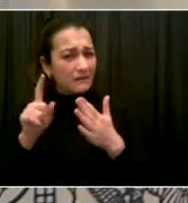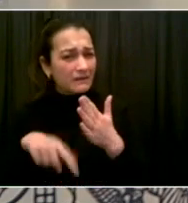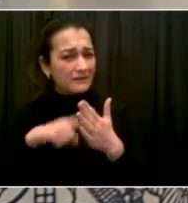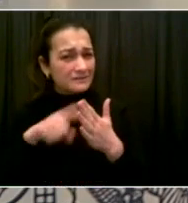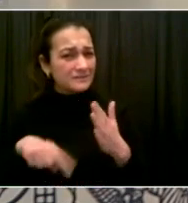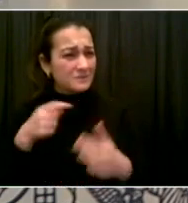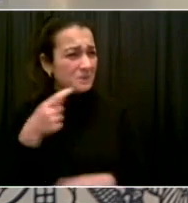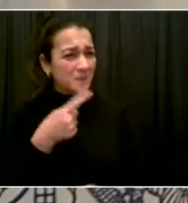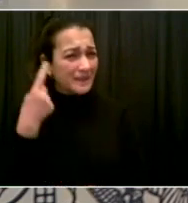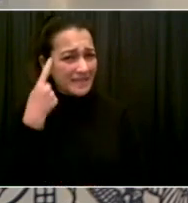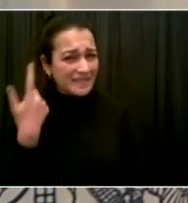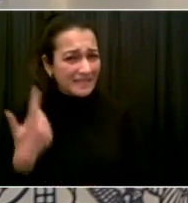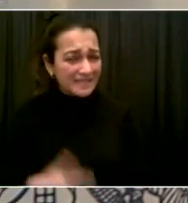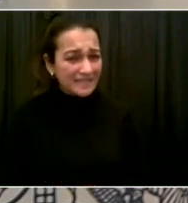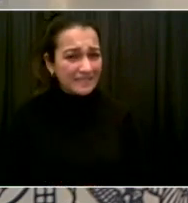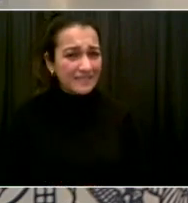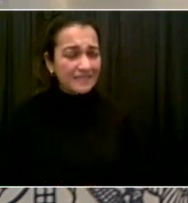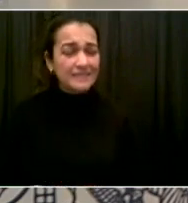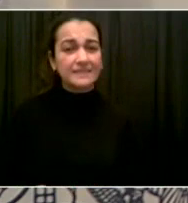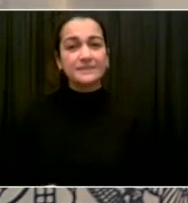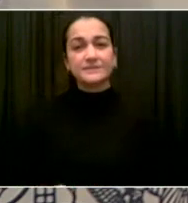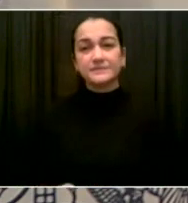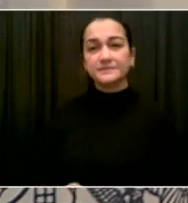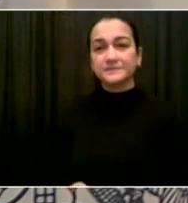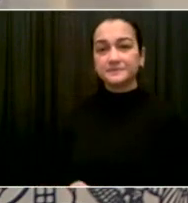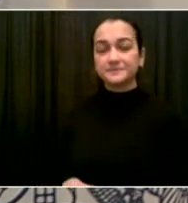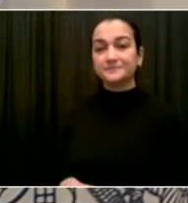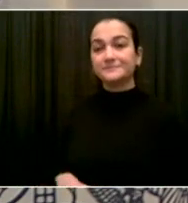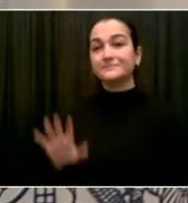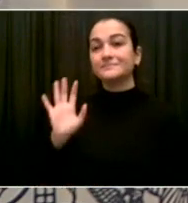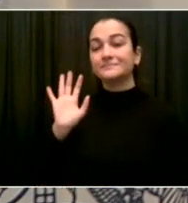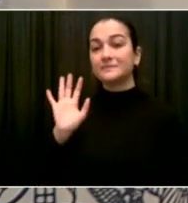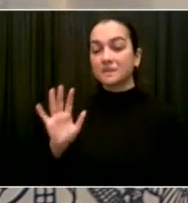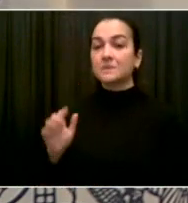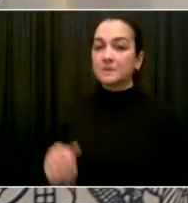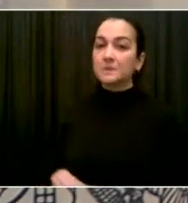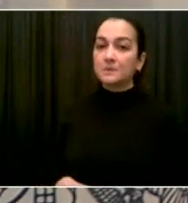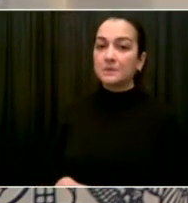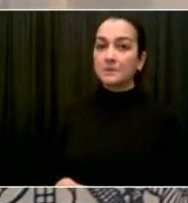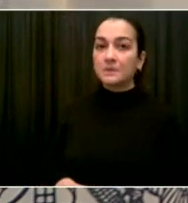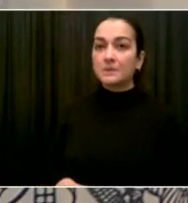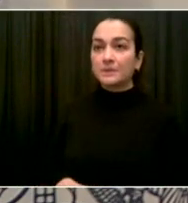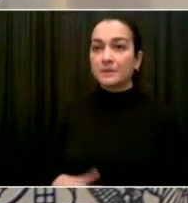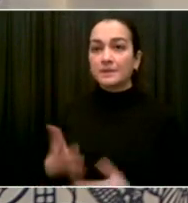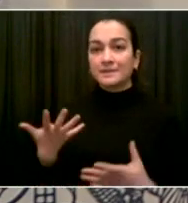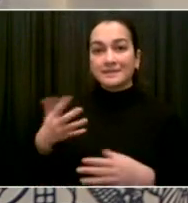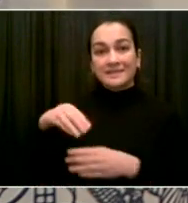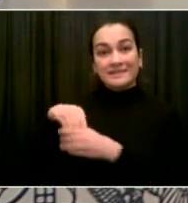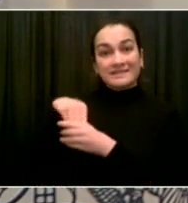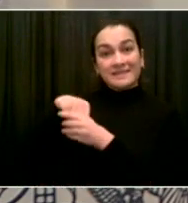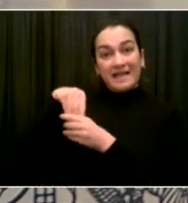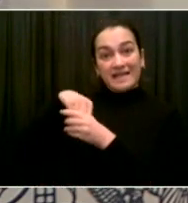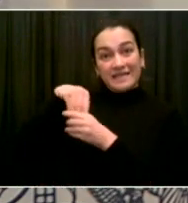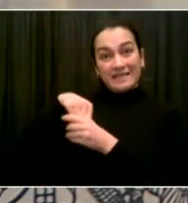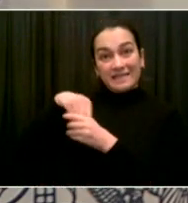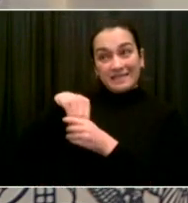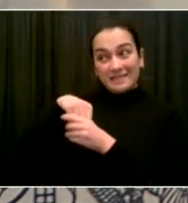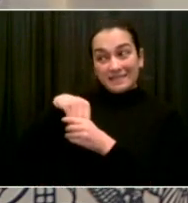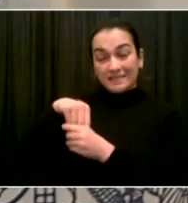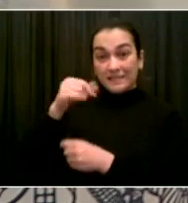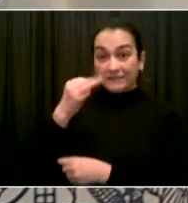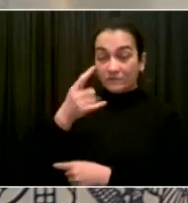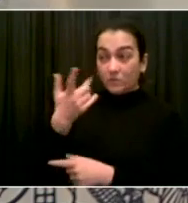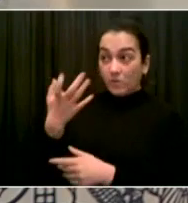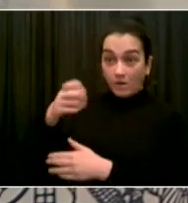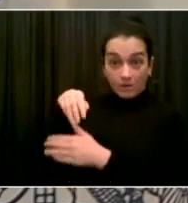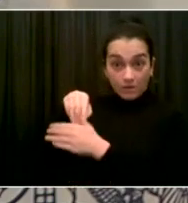And when you're talking about all vaccinated people, you're having a very different discussion right there. The